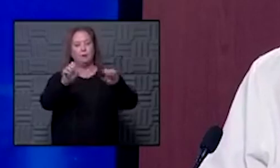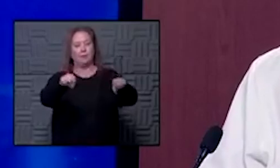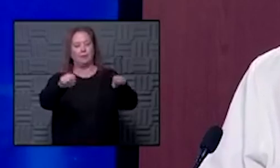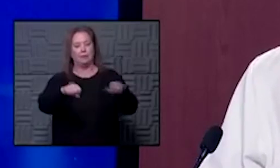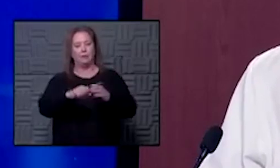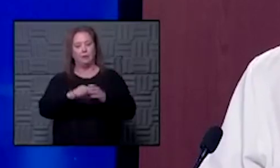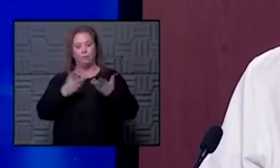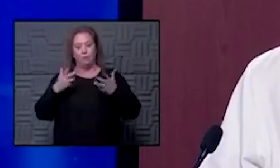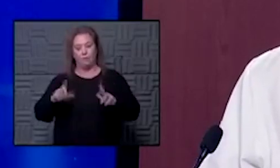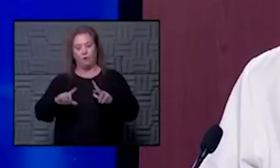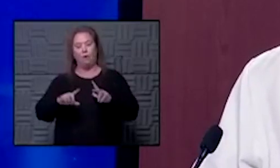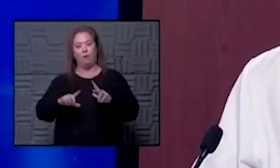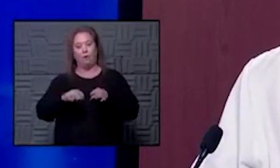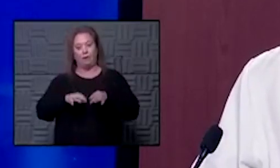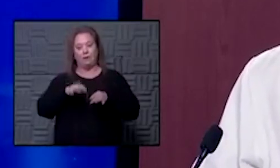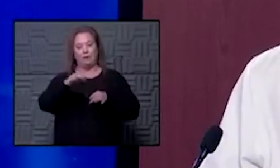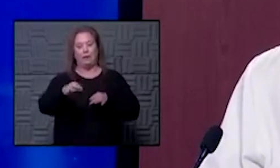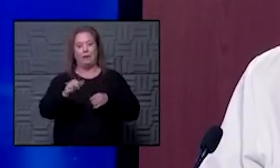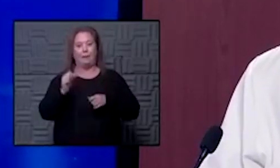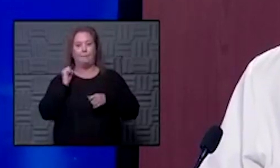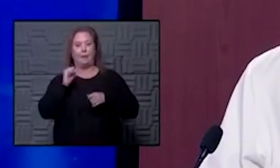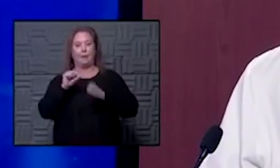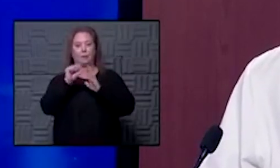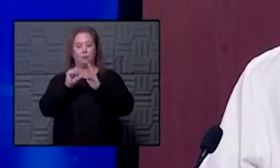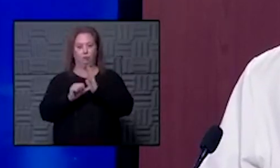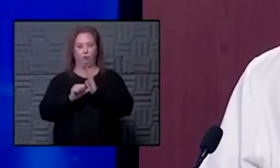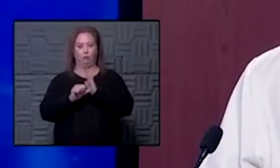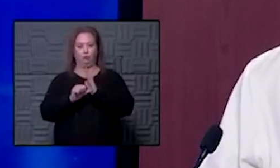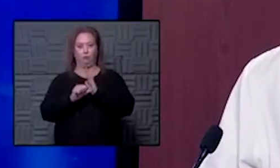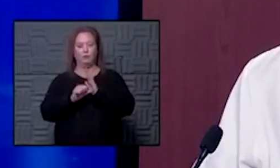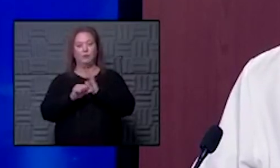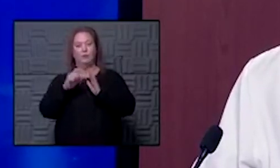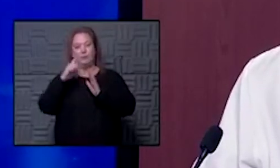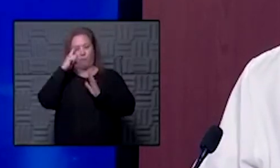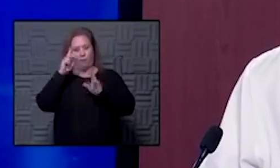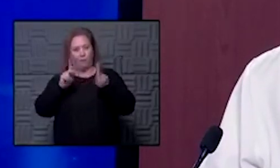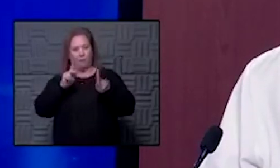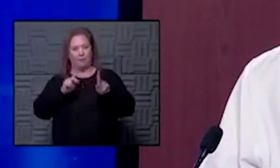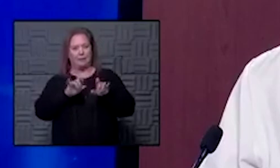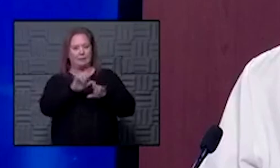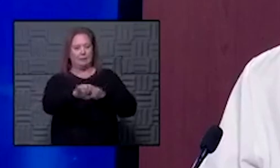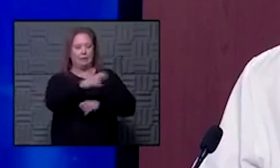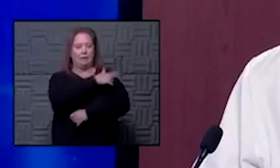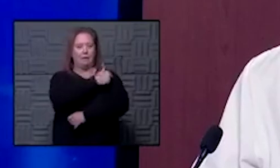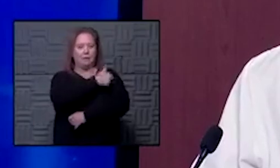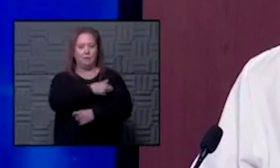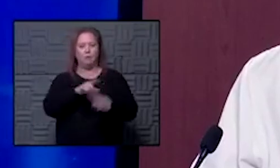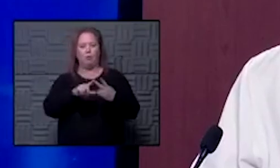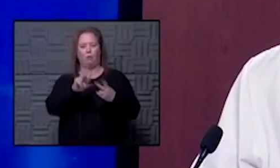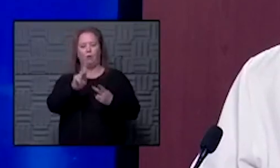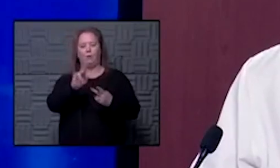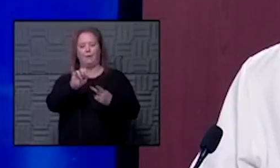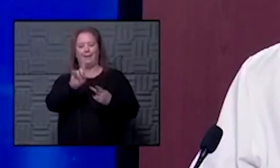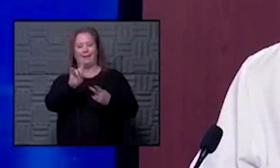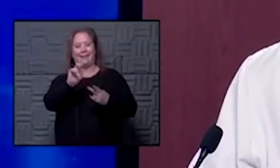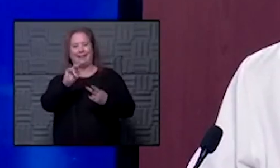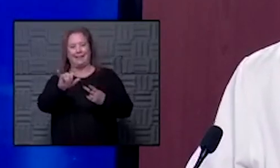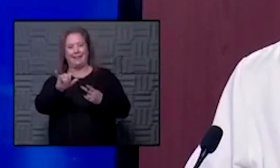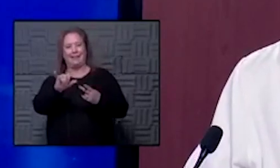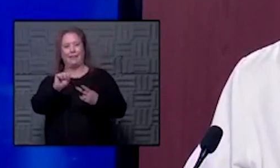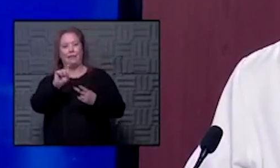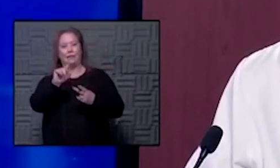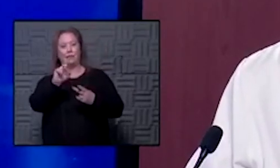we've already begun delaying things like back surgeries that need to stay in the hospital or the kidney stone examples or sometimes